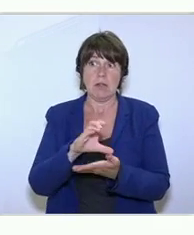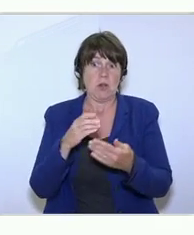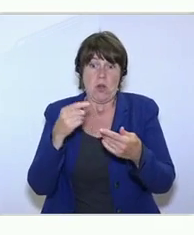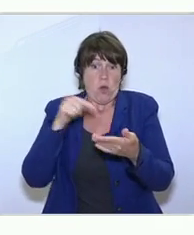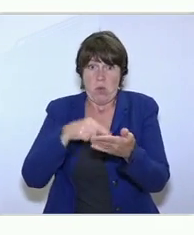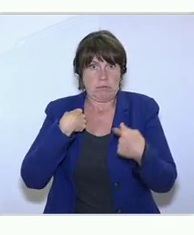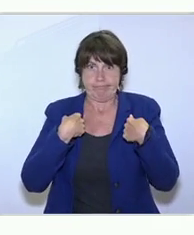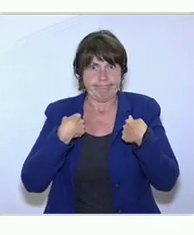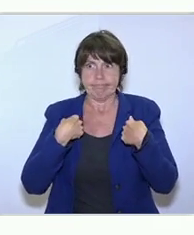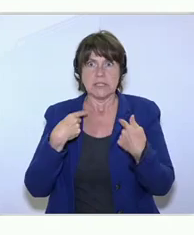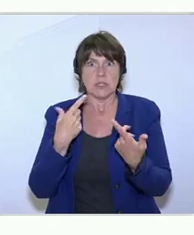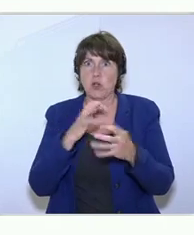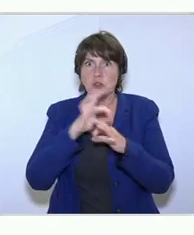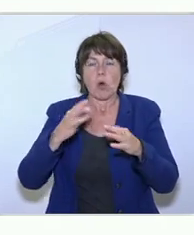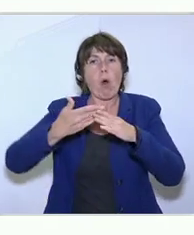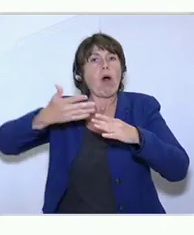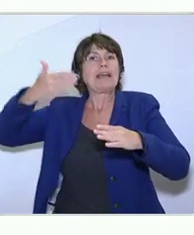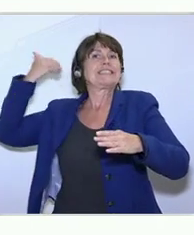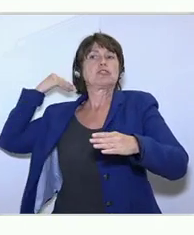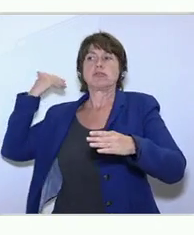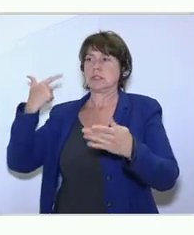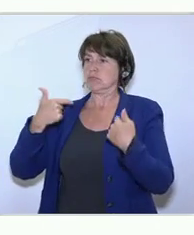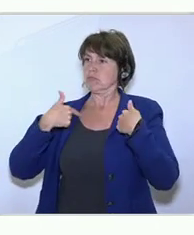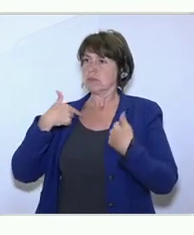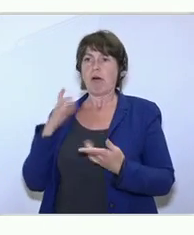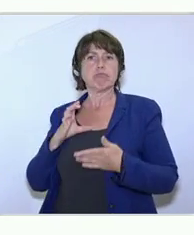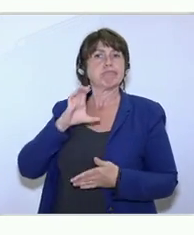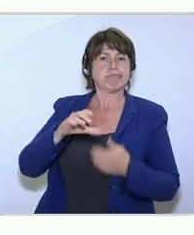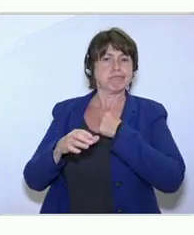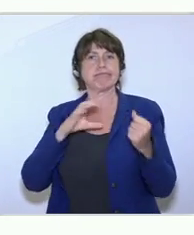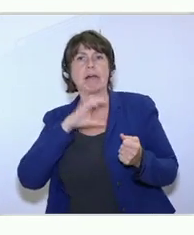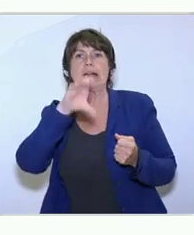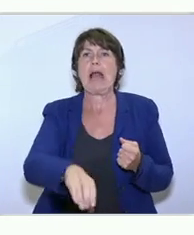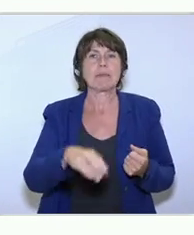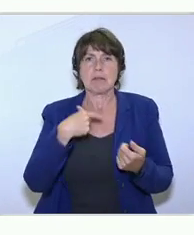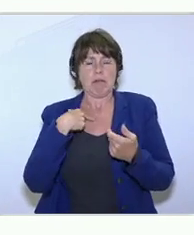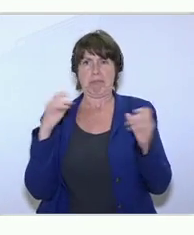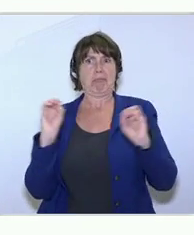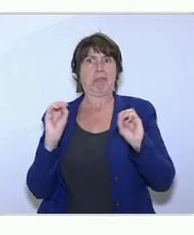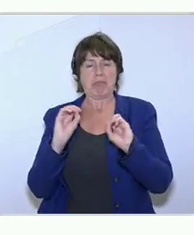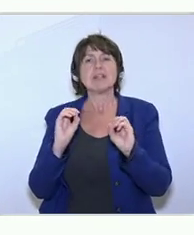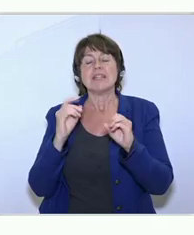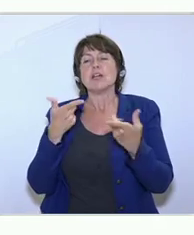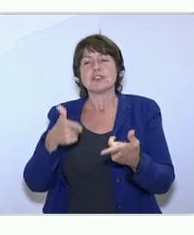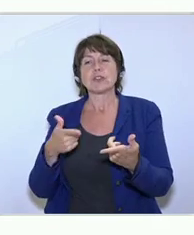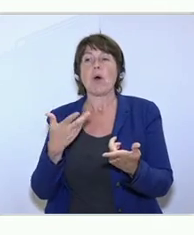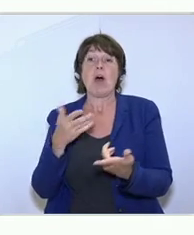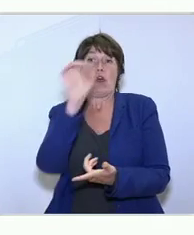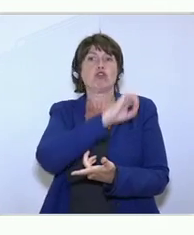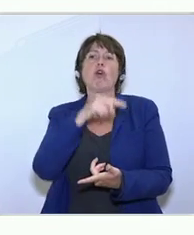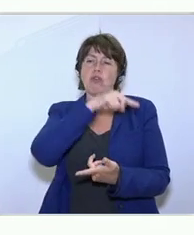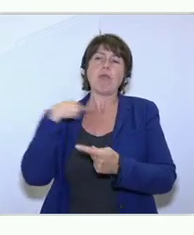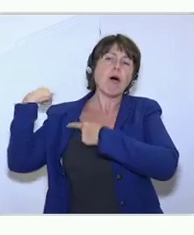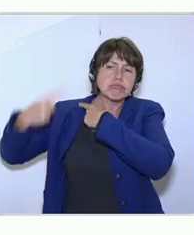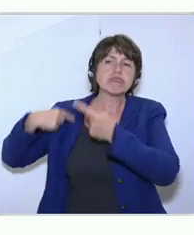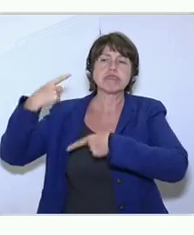right? So Western Europe has a lot more capital than we do. So they're a very good vehicle for doing this, as long as it's a 50